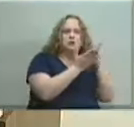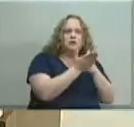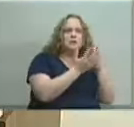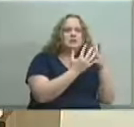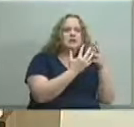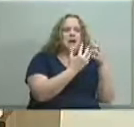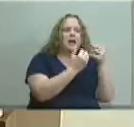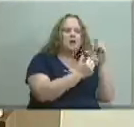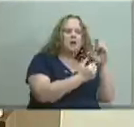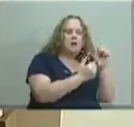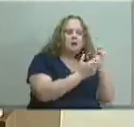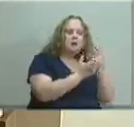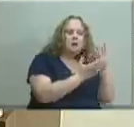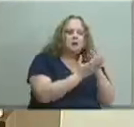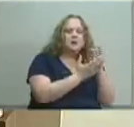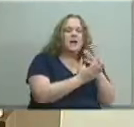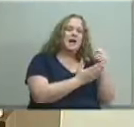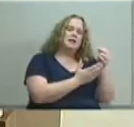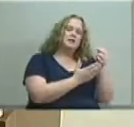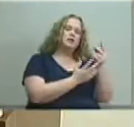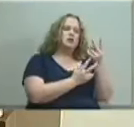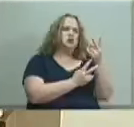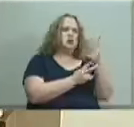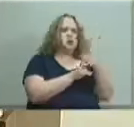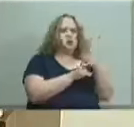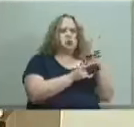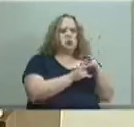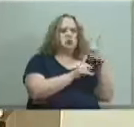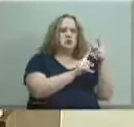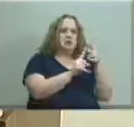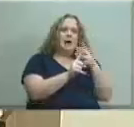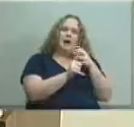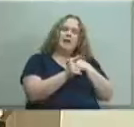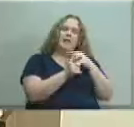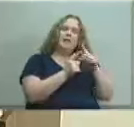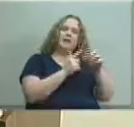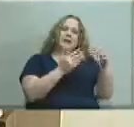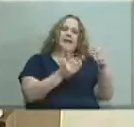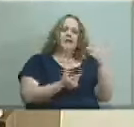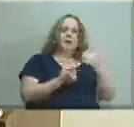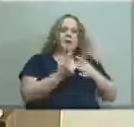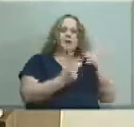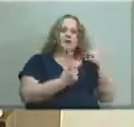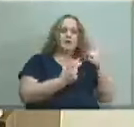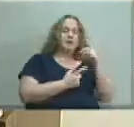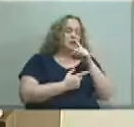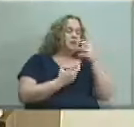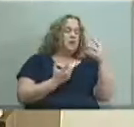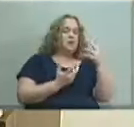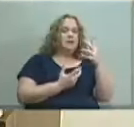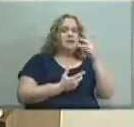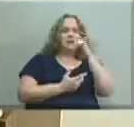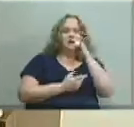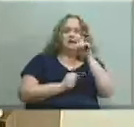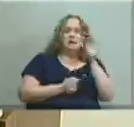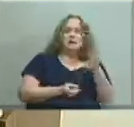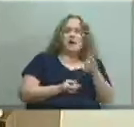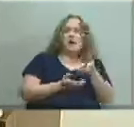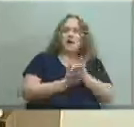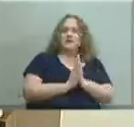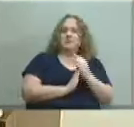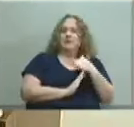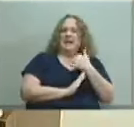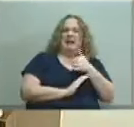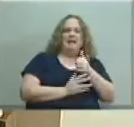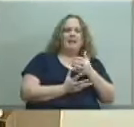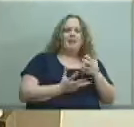those two themes which i did briefly and then invited questions and the deal was the kids could ask me anything they wanted and